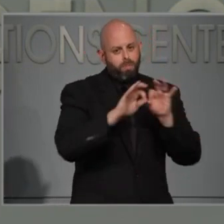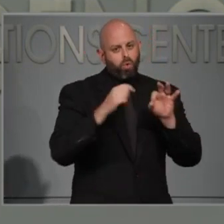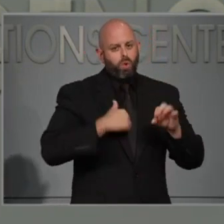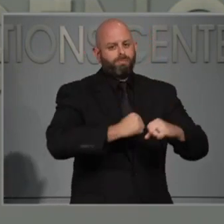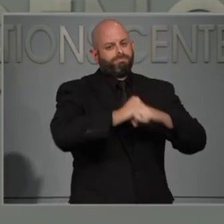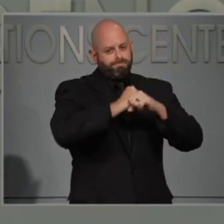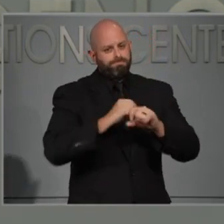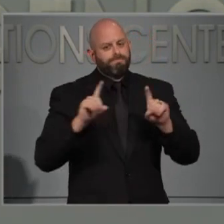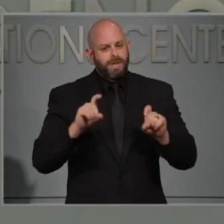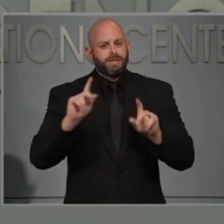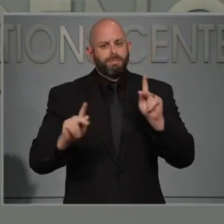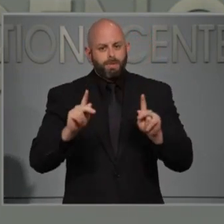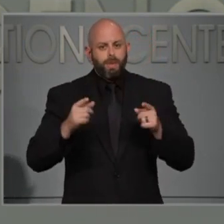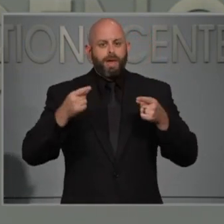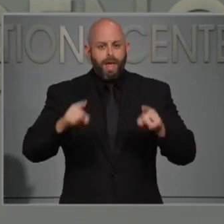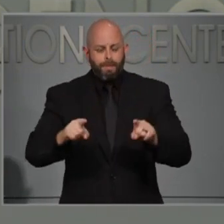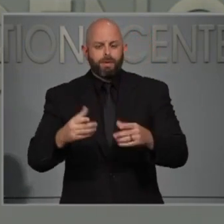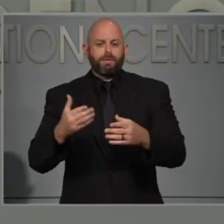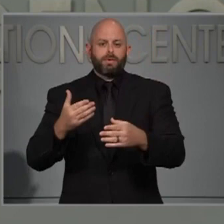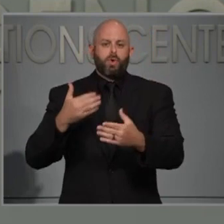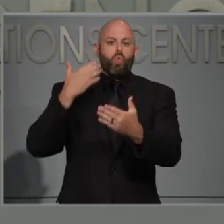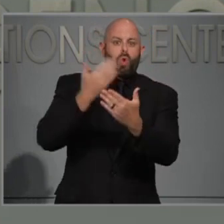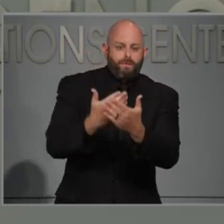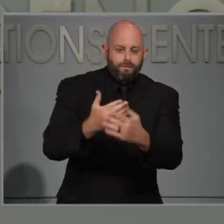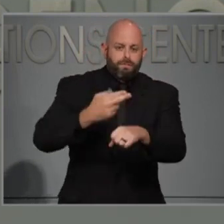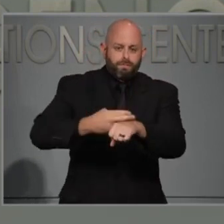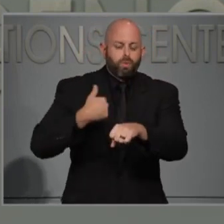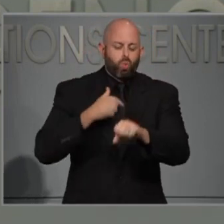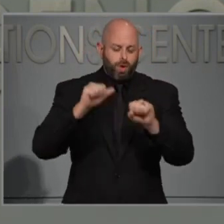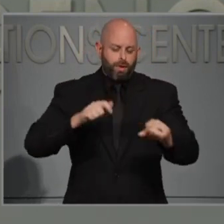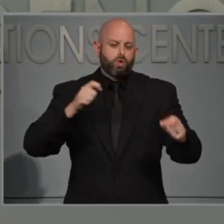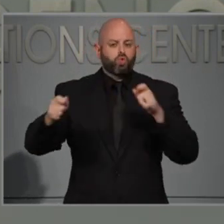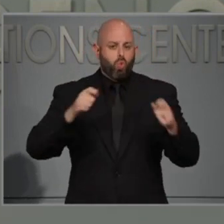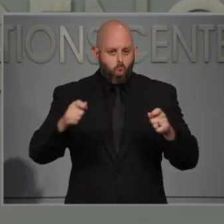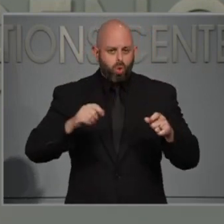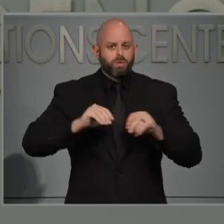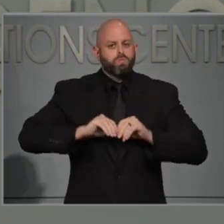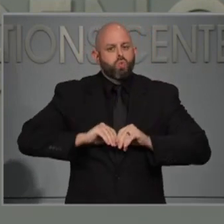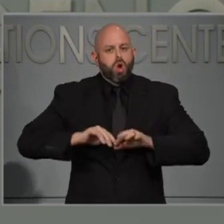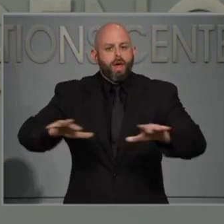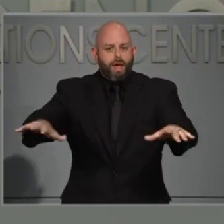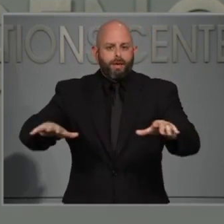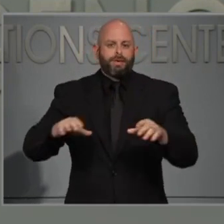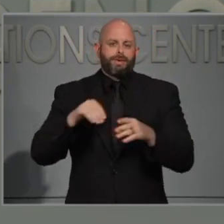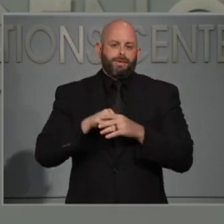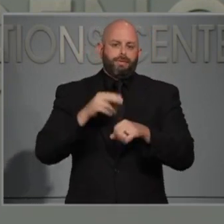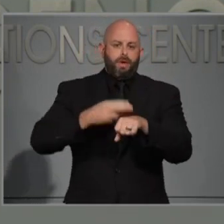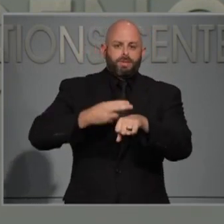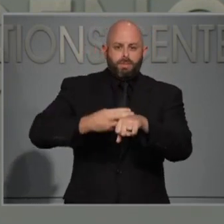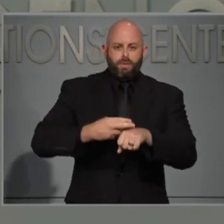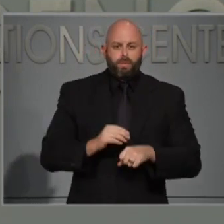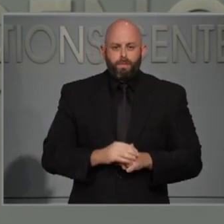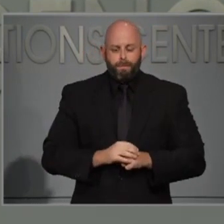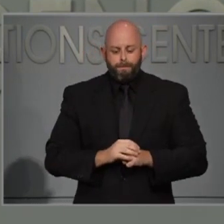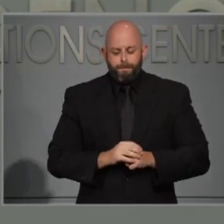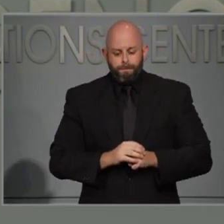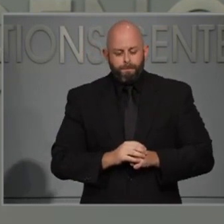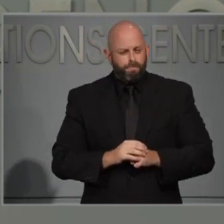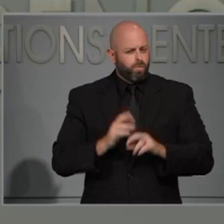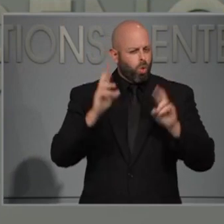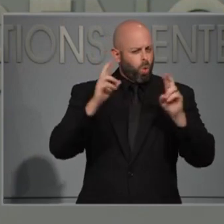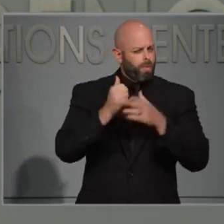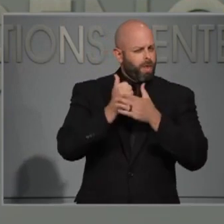they come into a healthcare setting so that we can do the infection control prevention that is needed when they're in the hospital setting. I hope that